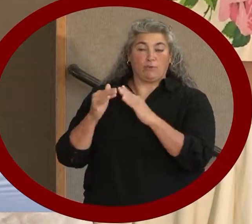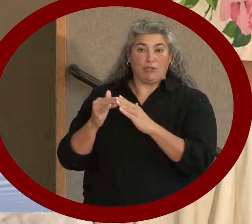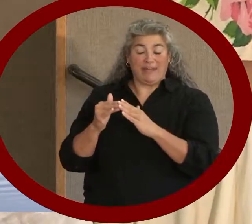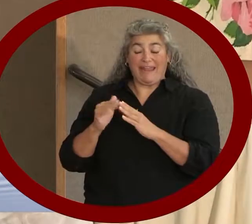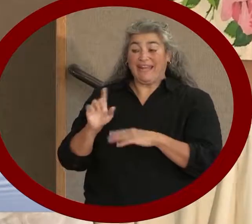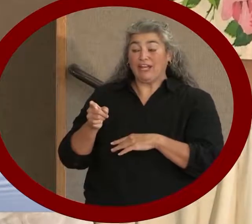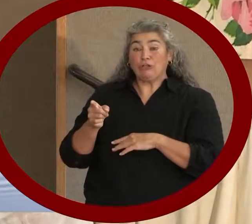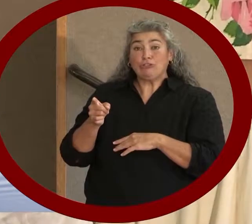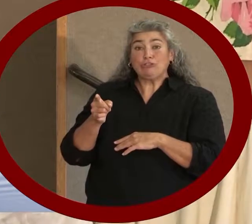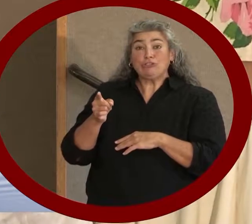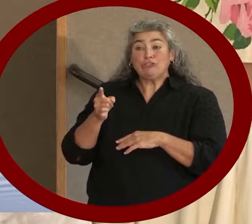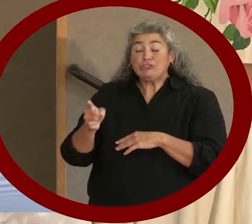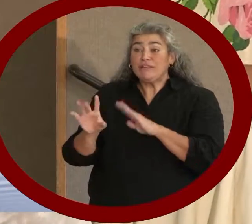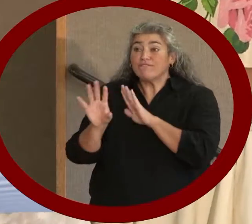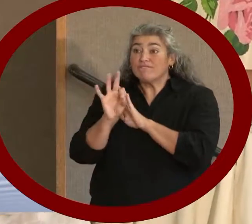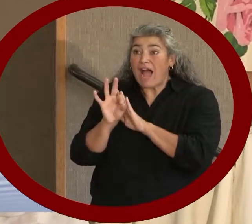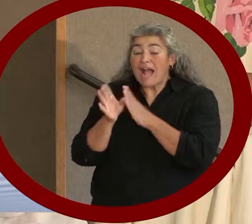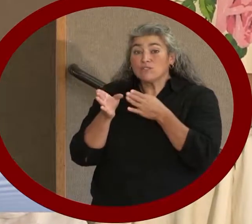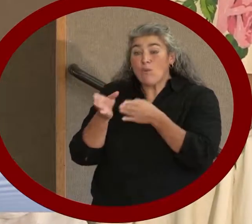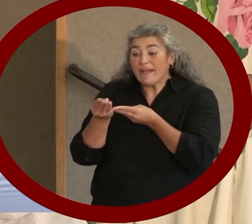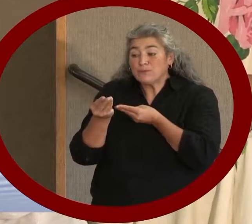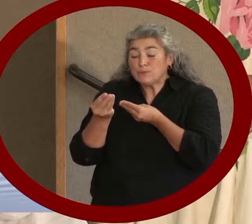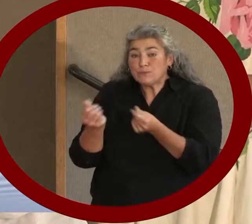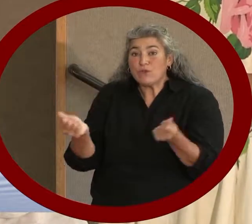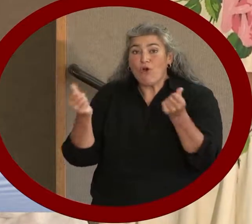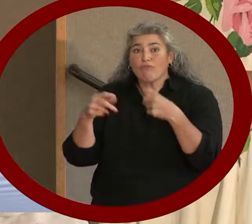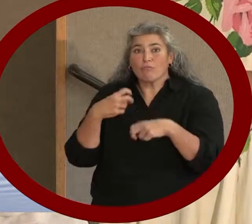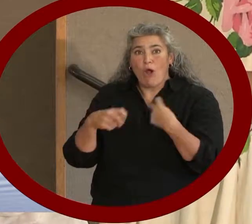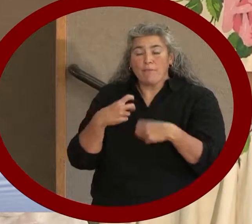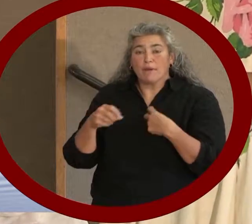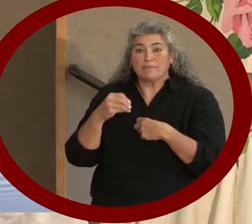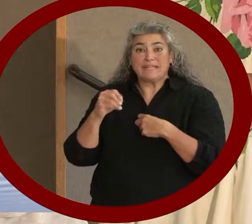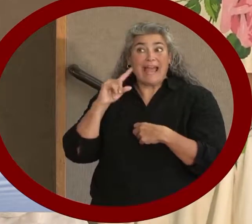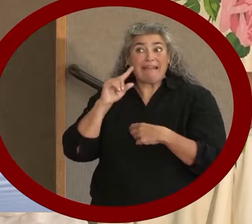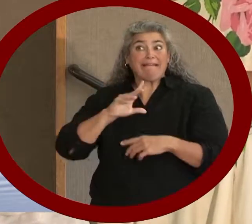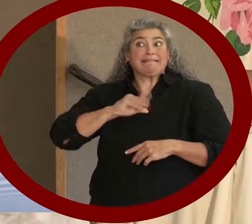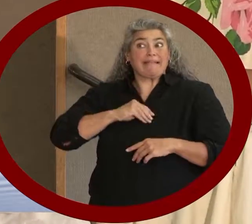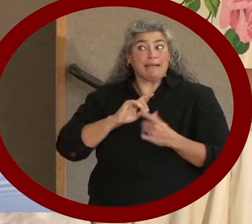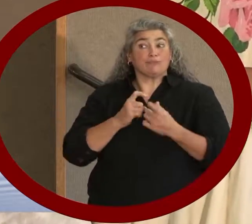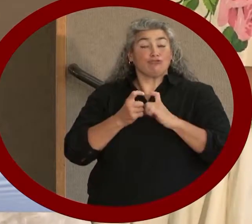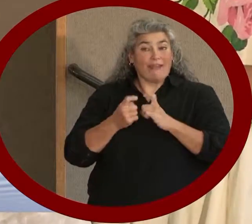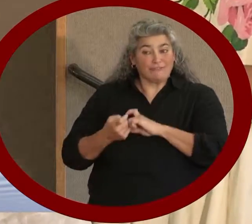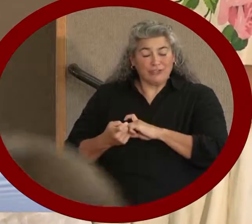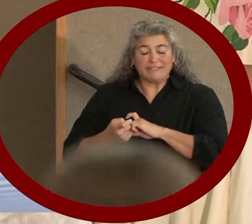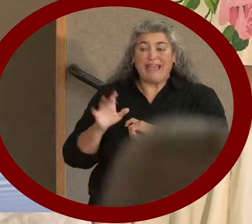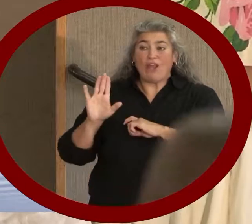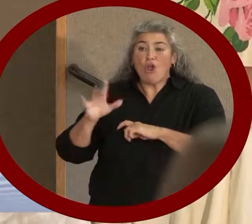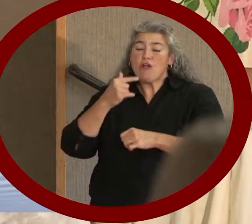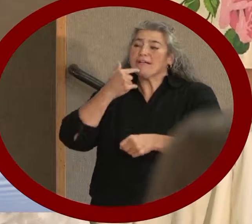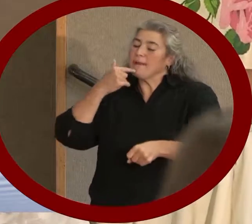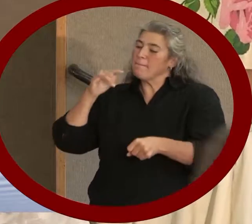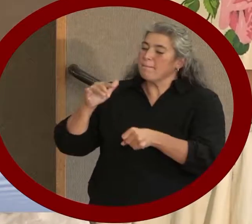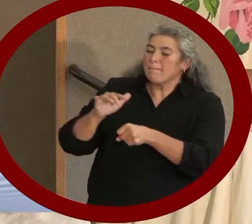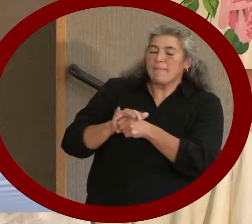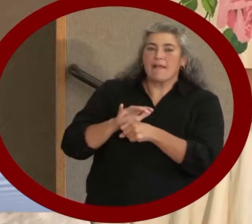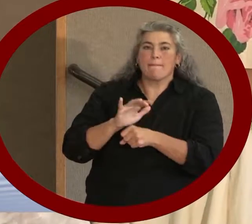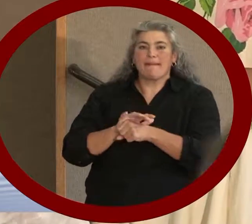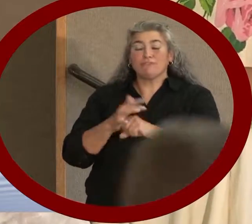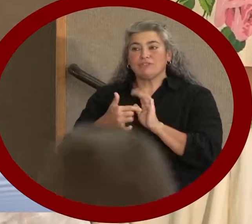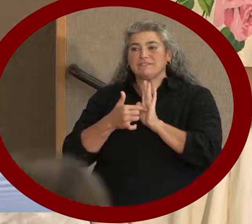to find answers and suggest ways to affect change, along with her commitment, demonstrates that she is